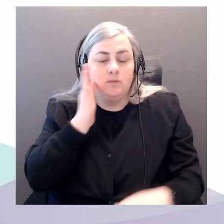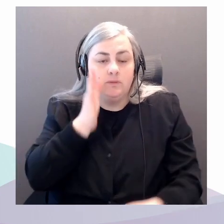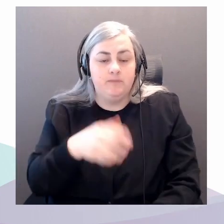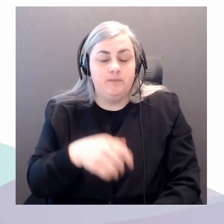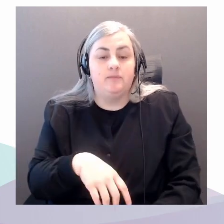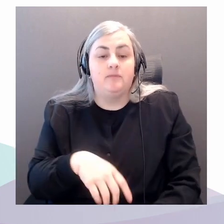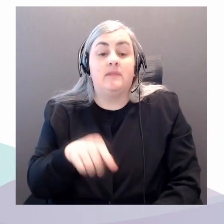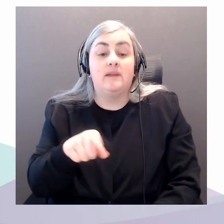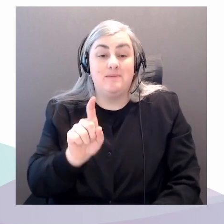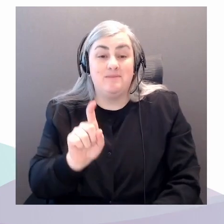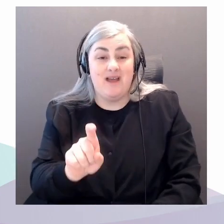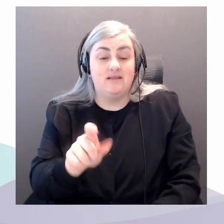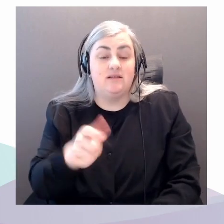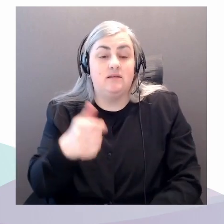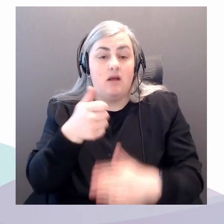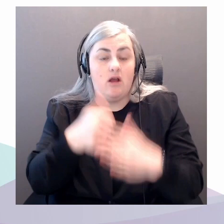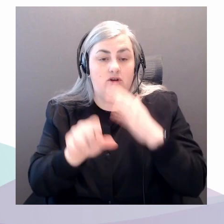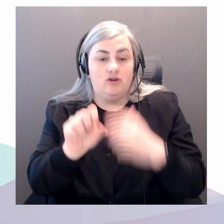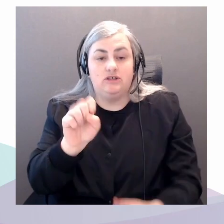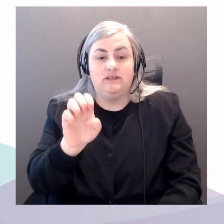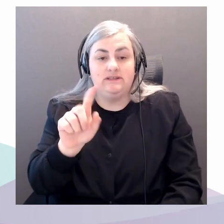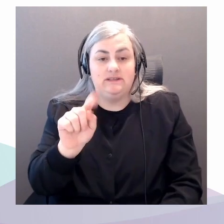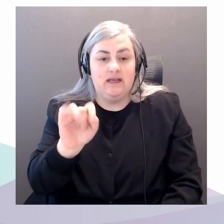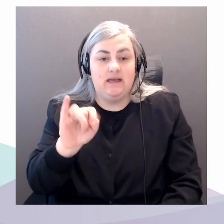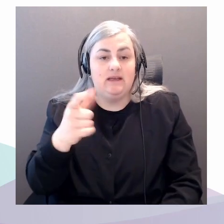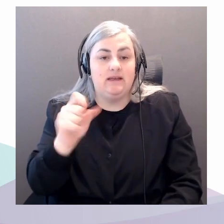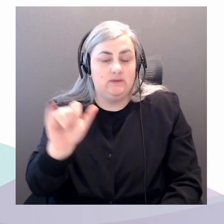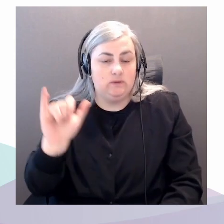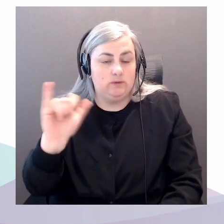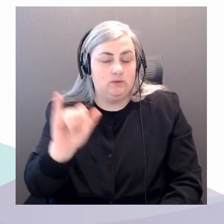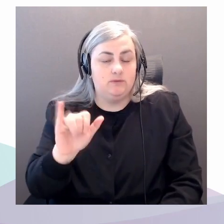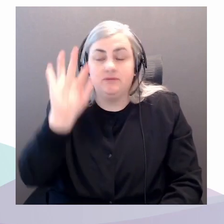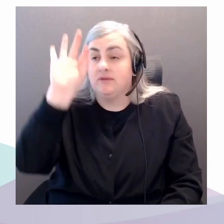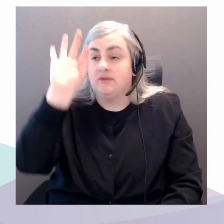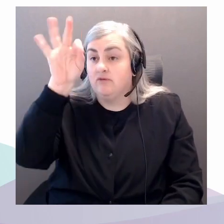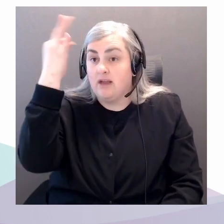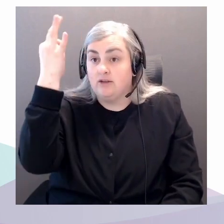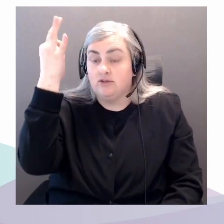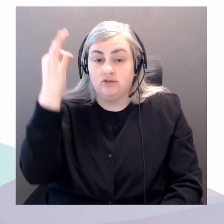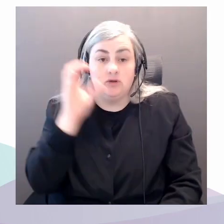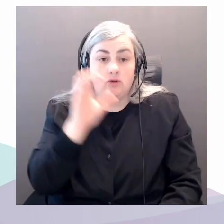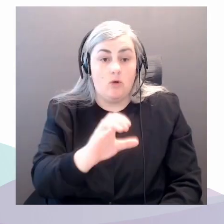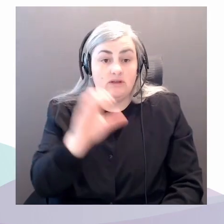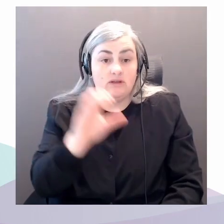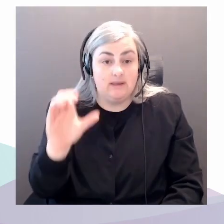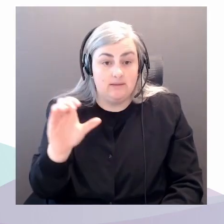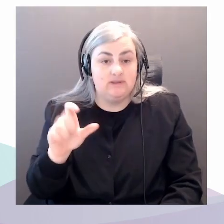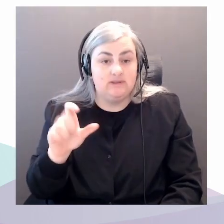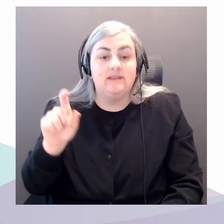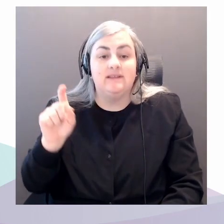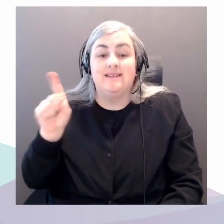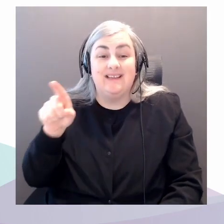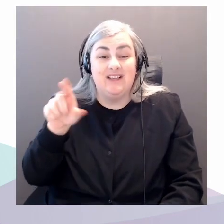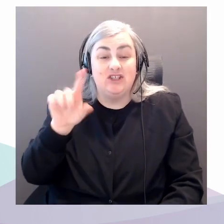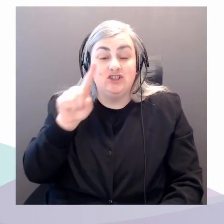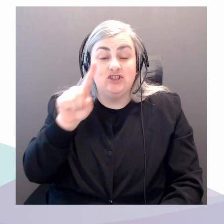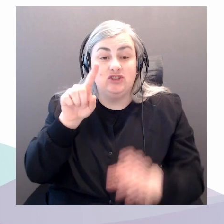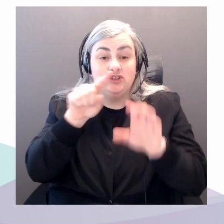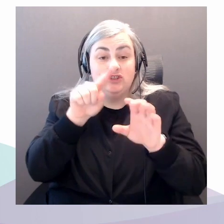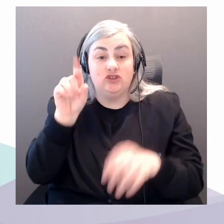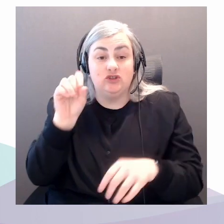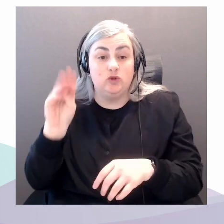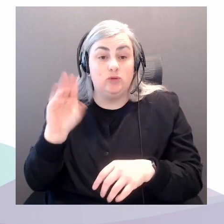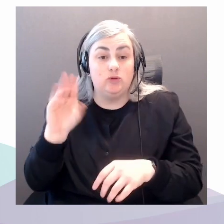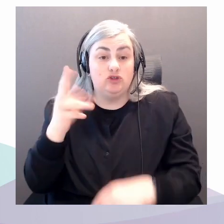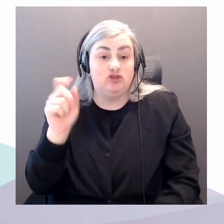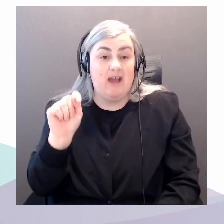For French closed captioning, please click on the link provided in the Zoom chat box. This information